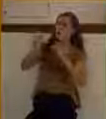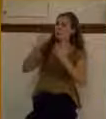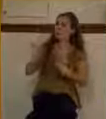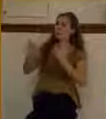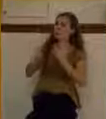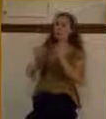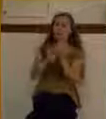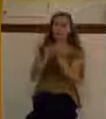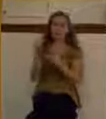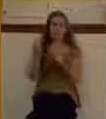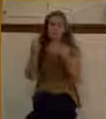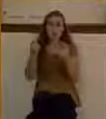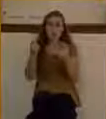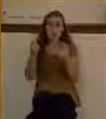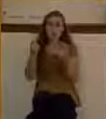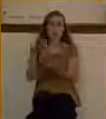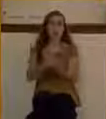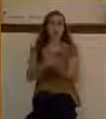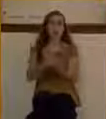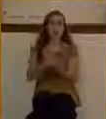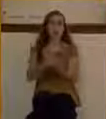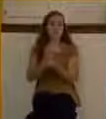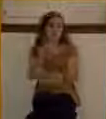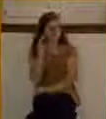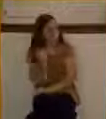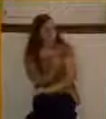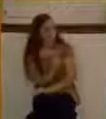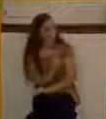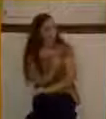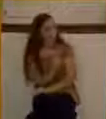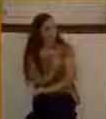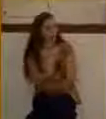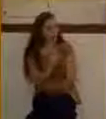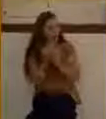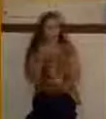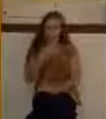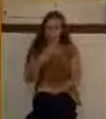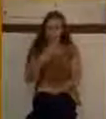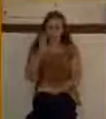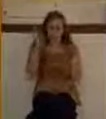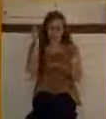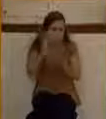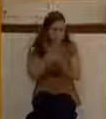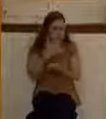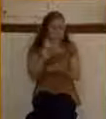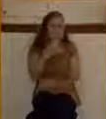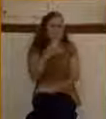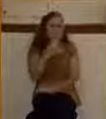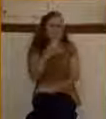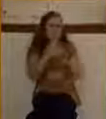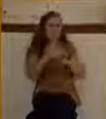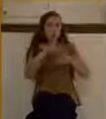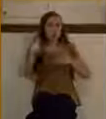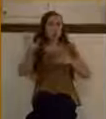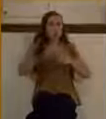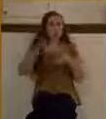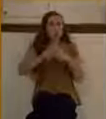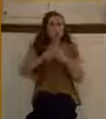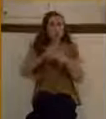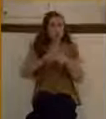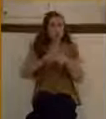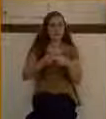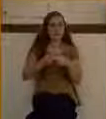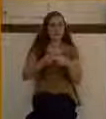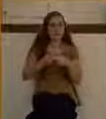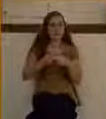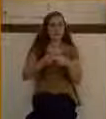not taking another step until we find out who this is. In verse 49, he commanded him to be called. In other words, find this man